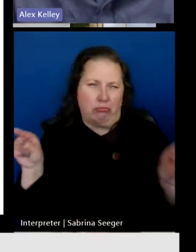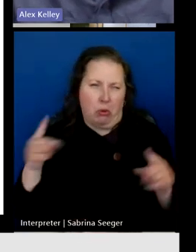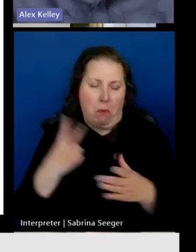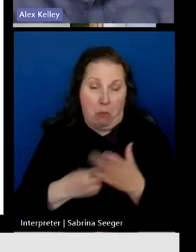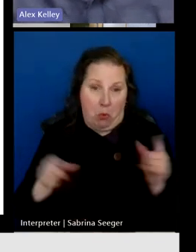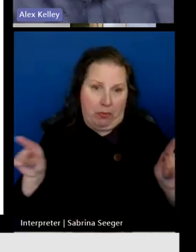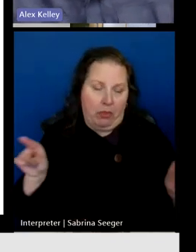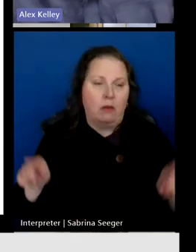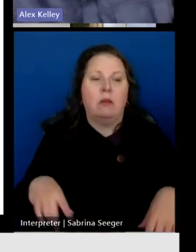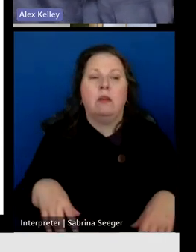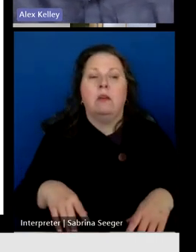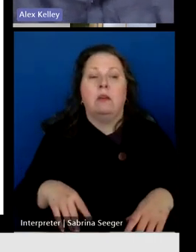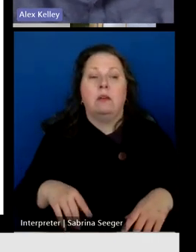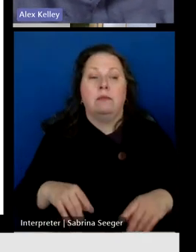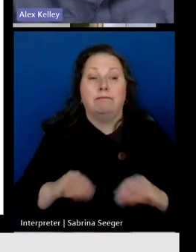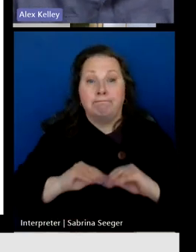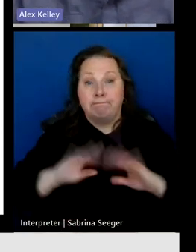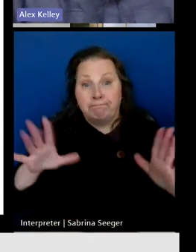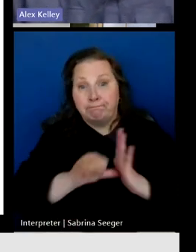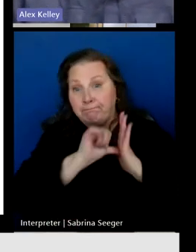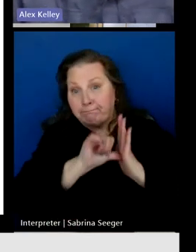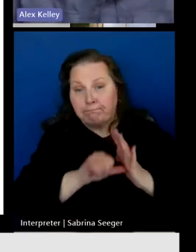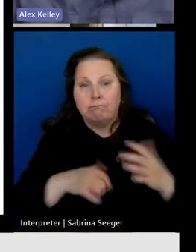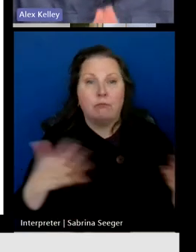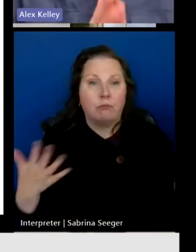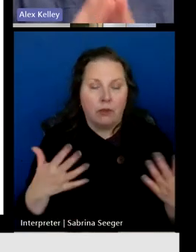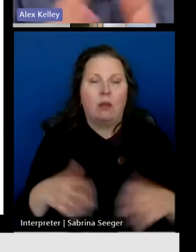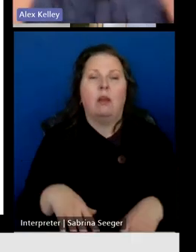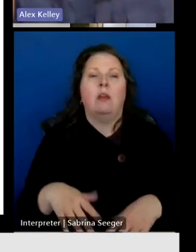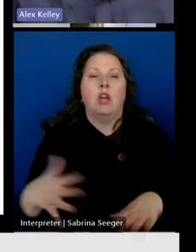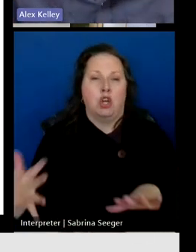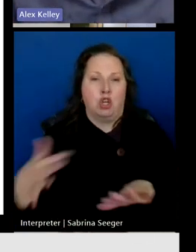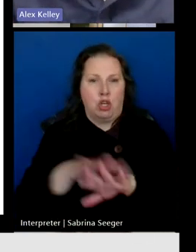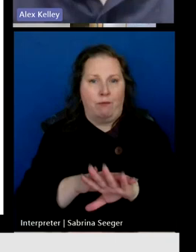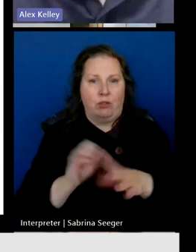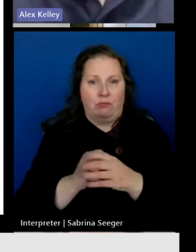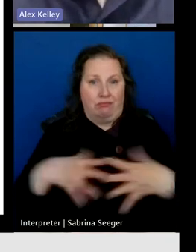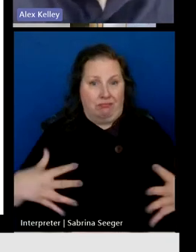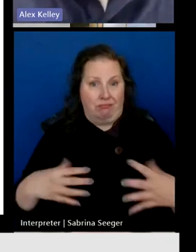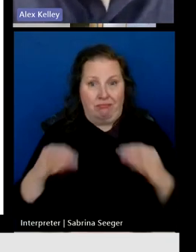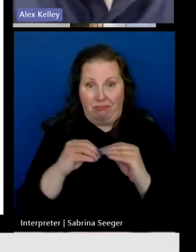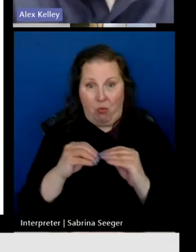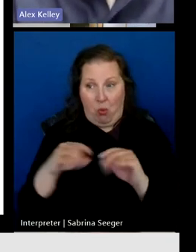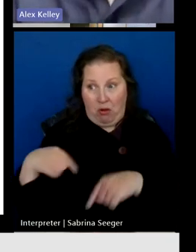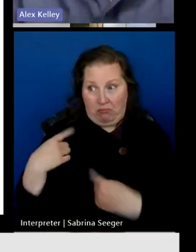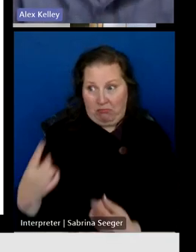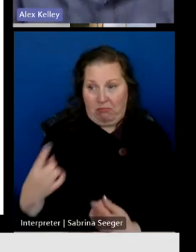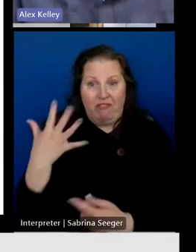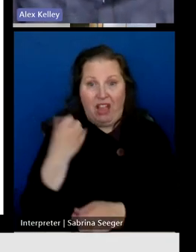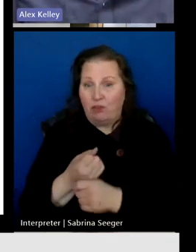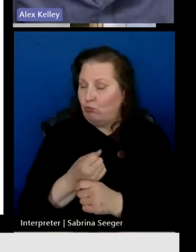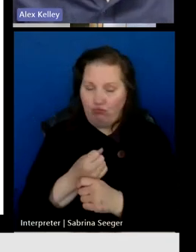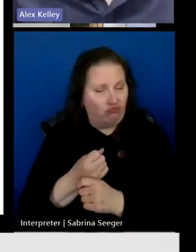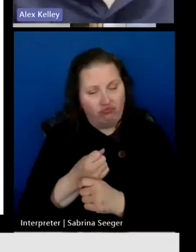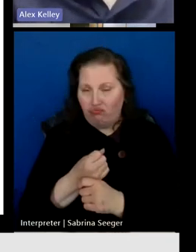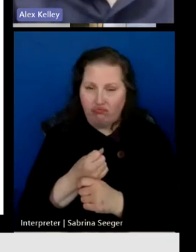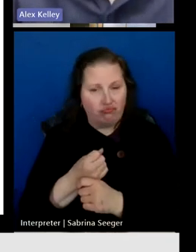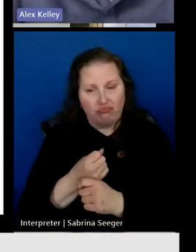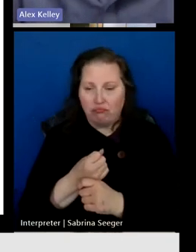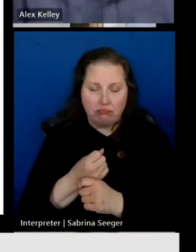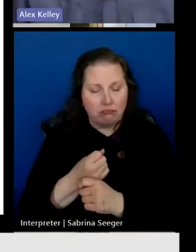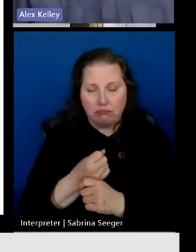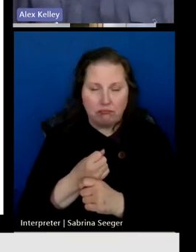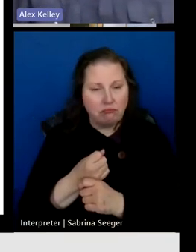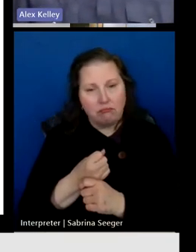headline is that our analysis found that coverage has not expanded very much over the past five years. And